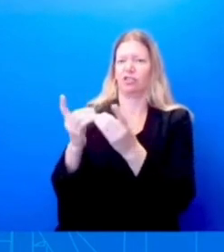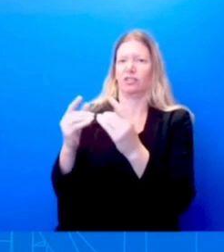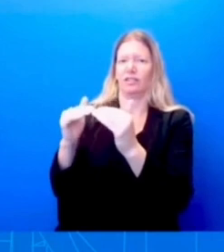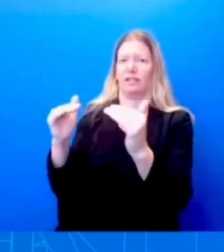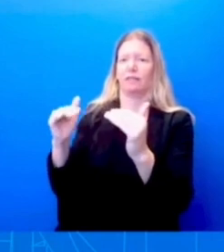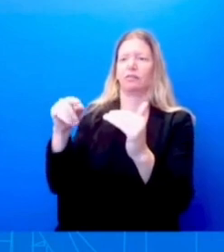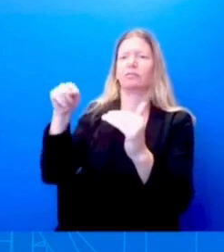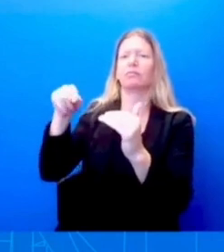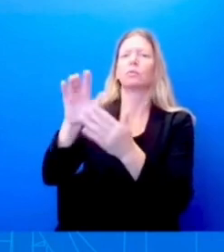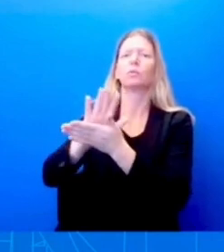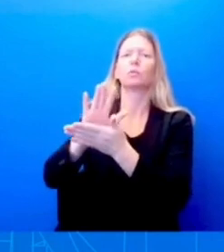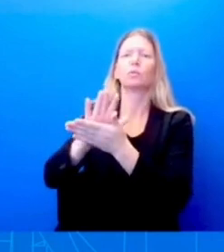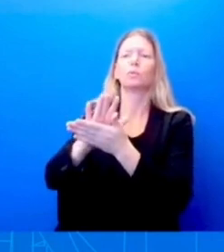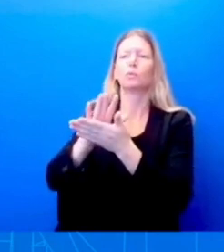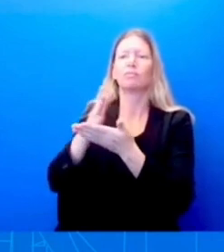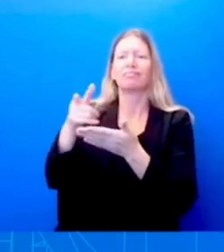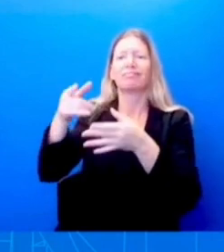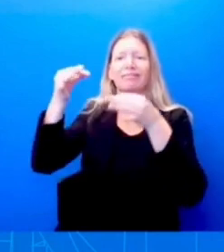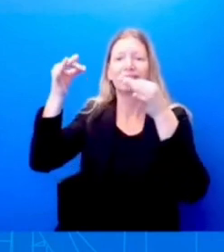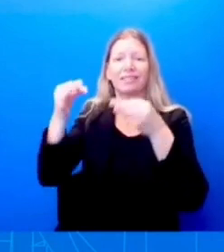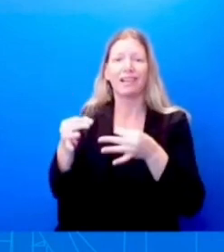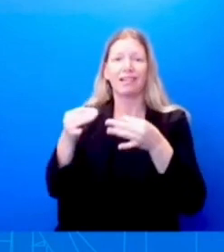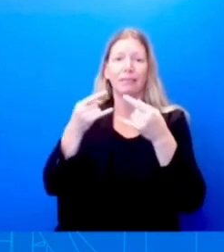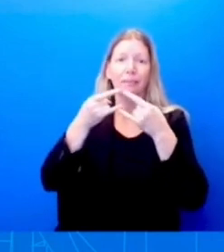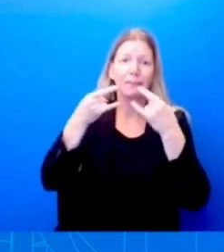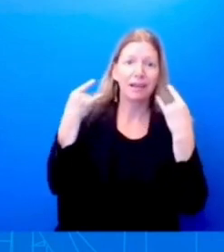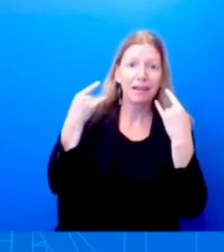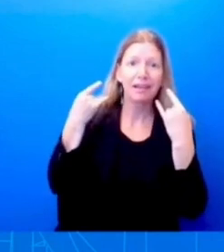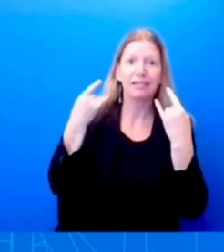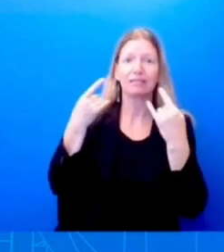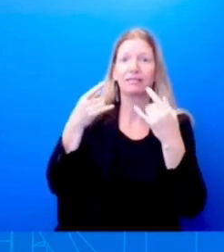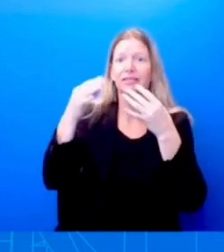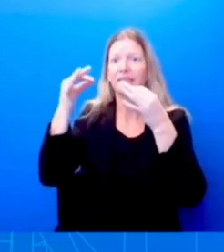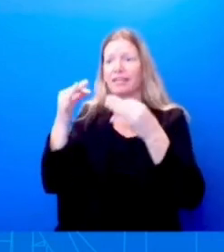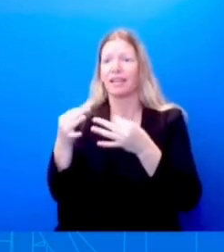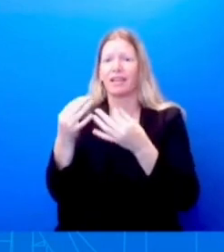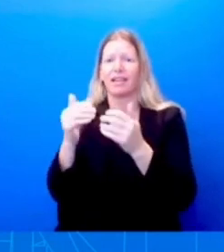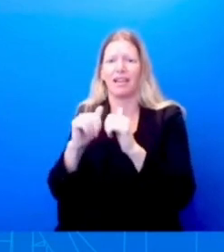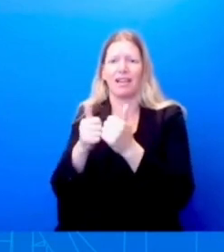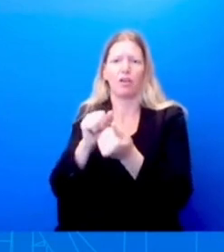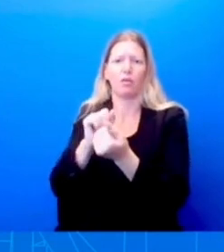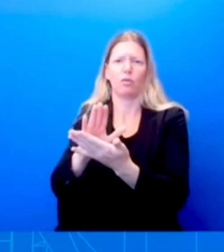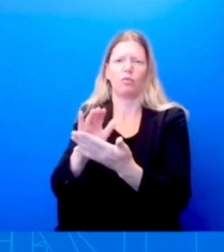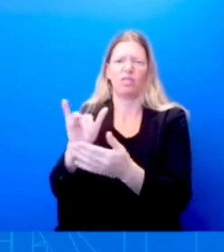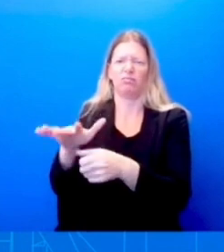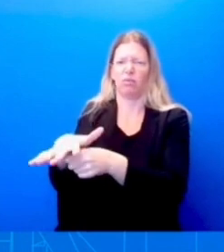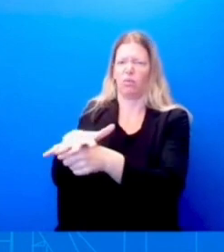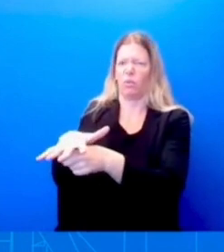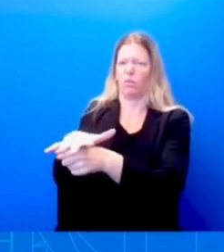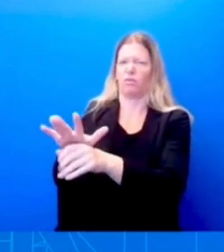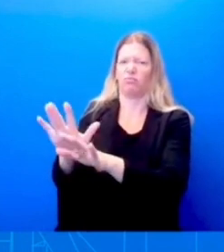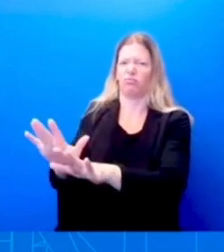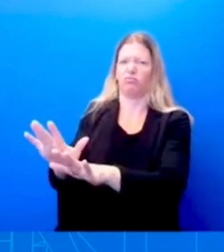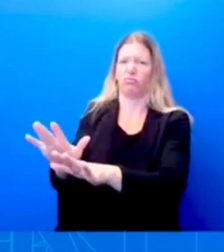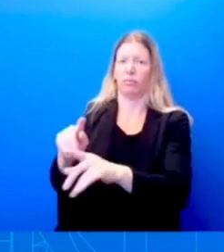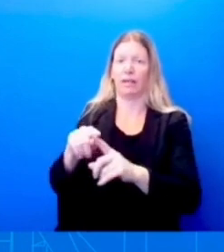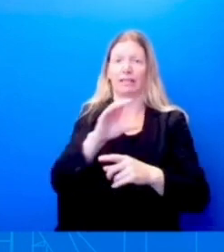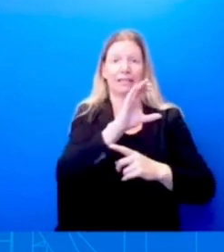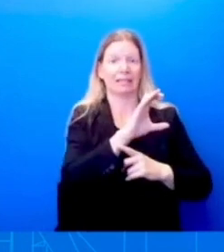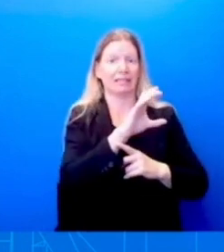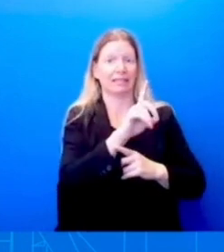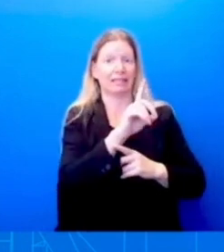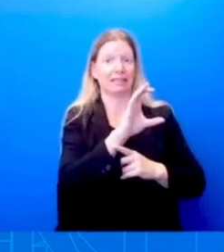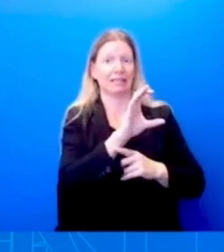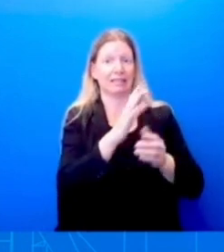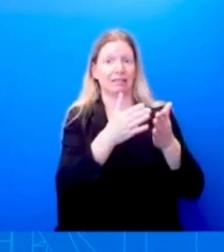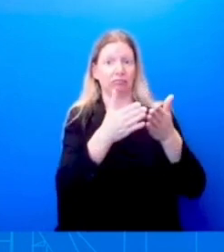However, they're going to move forward. That is something that's decided on a local level. But again, the CDC has, has, has laid out ways